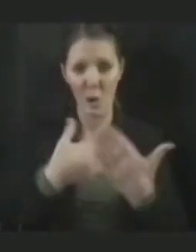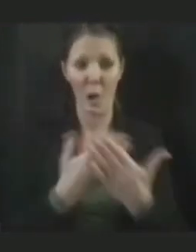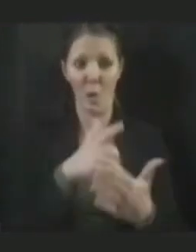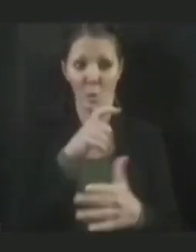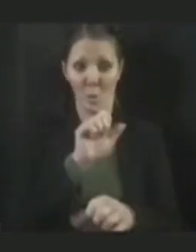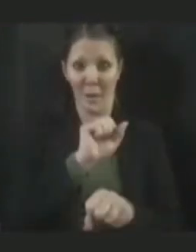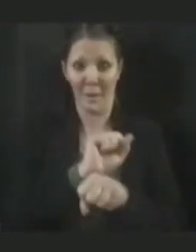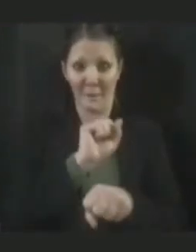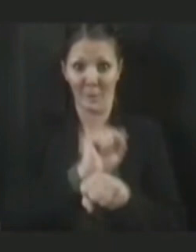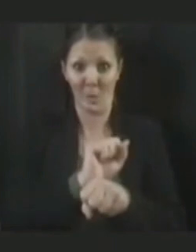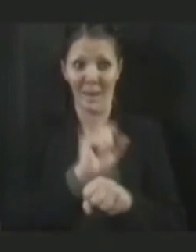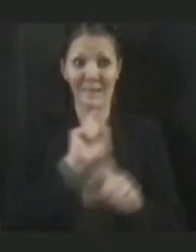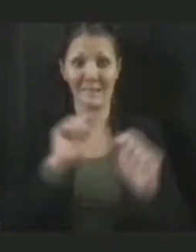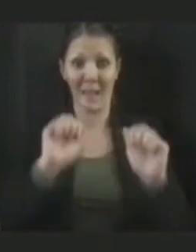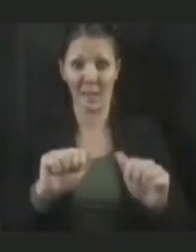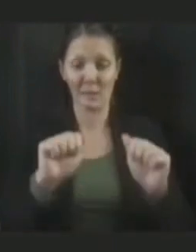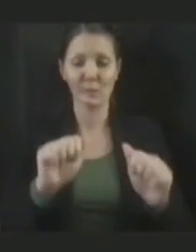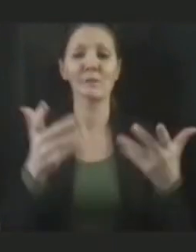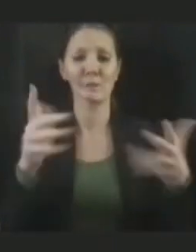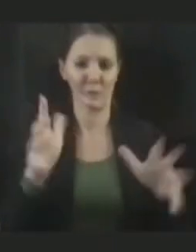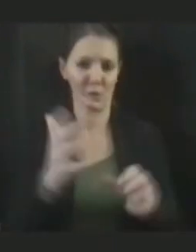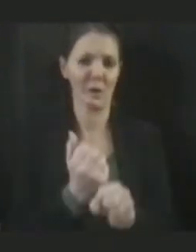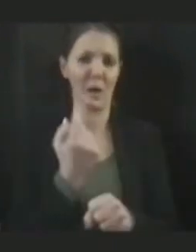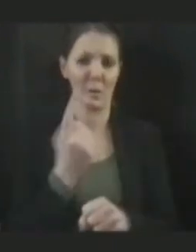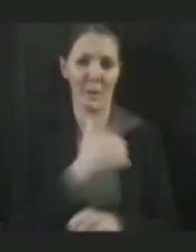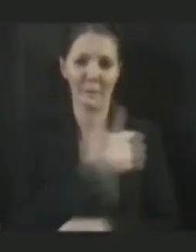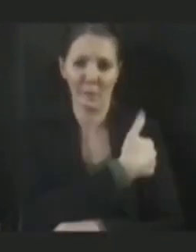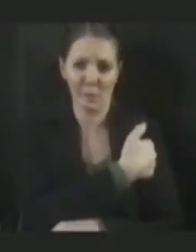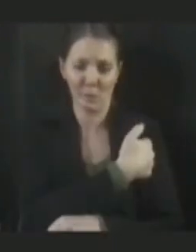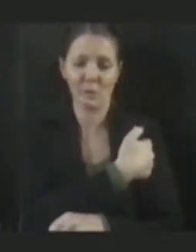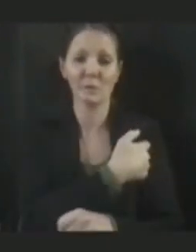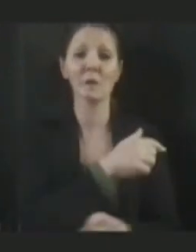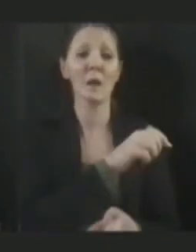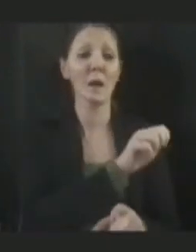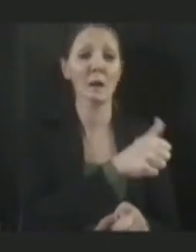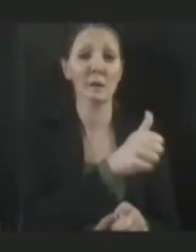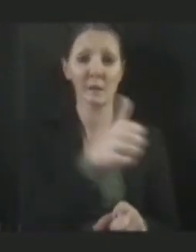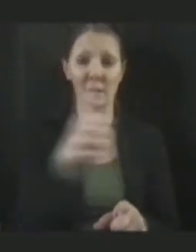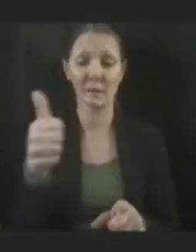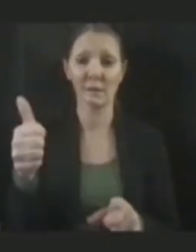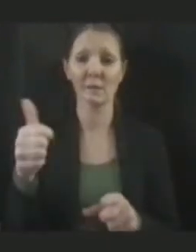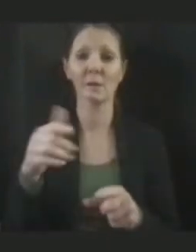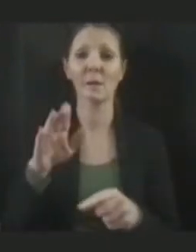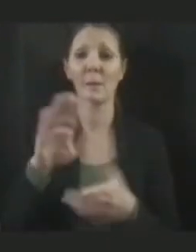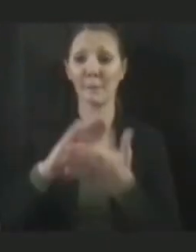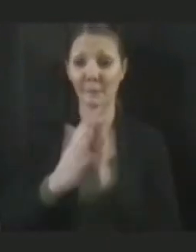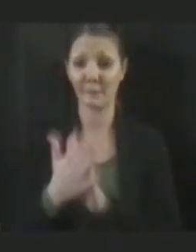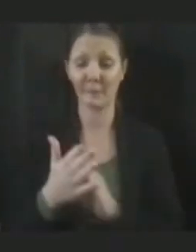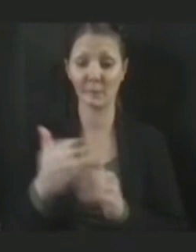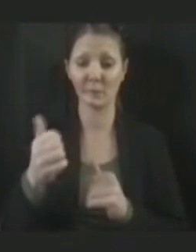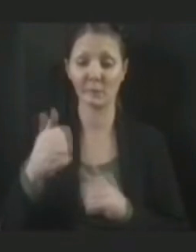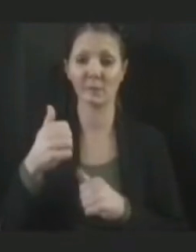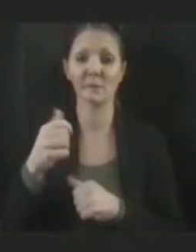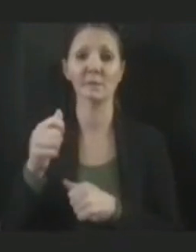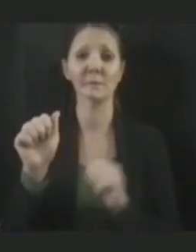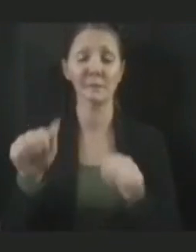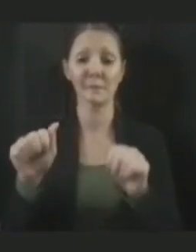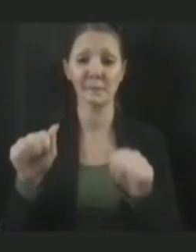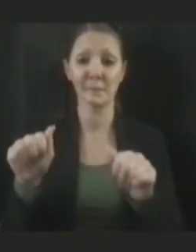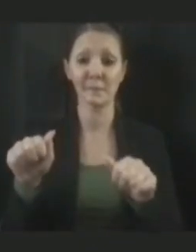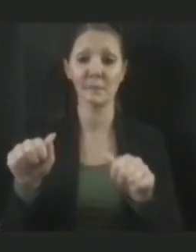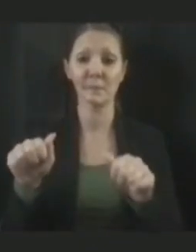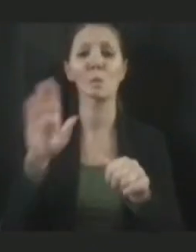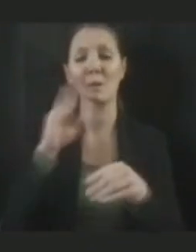to have their booster. And then as others become eligible, we'll give them a little bit of time to get their booster